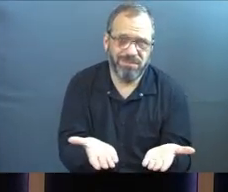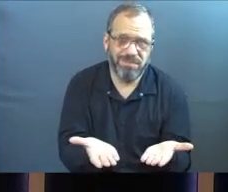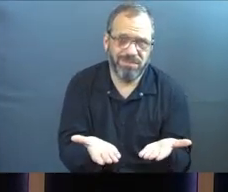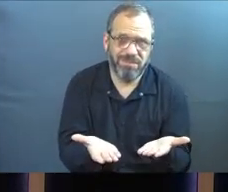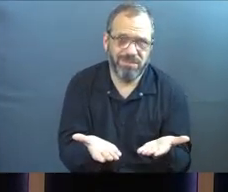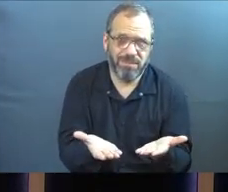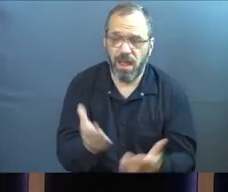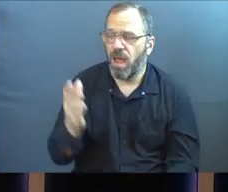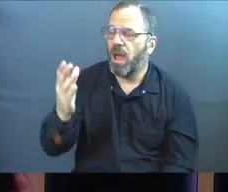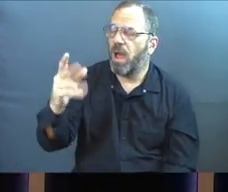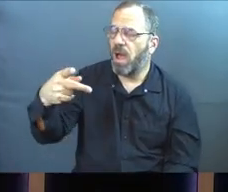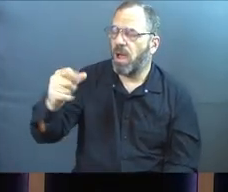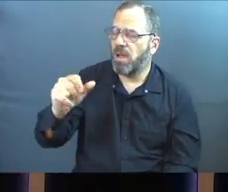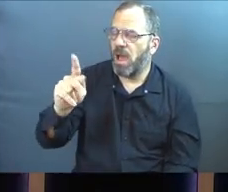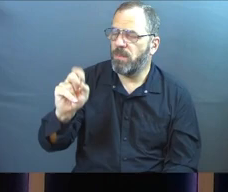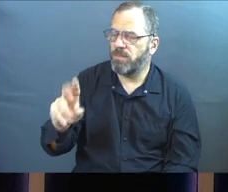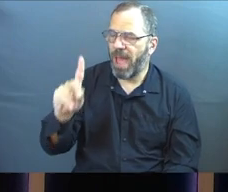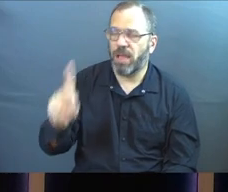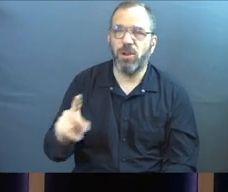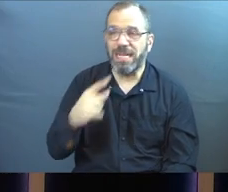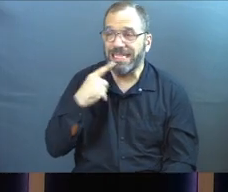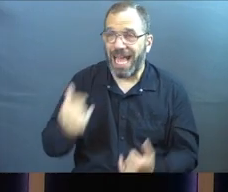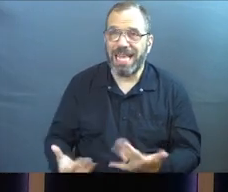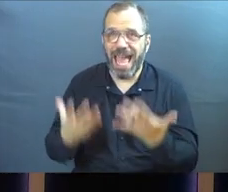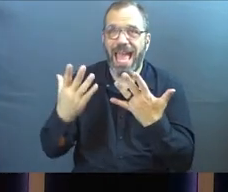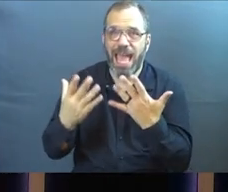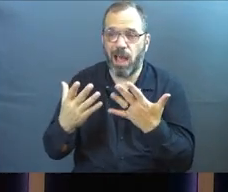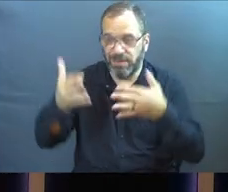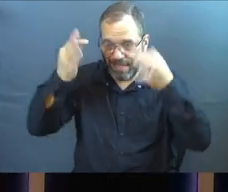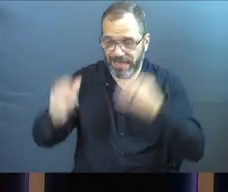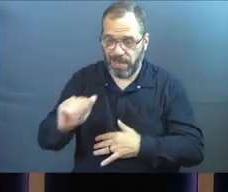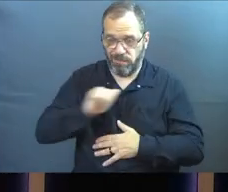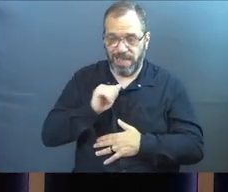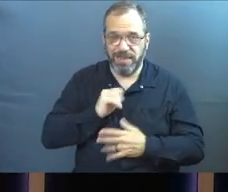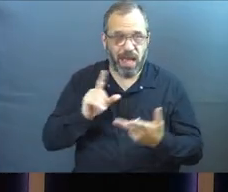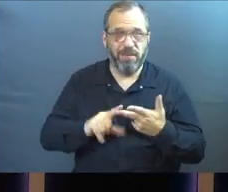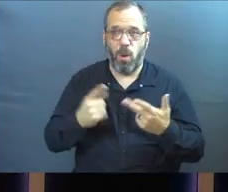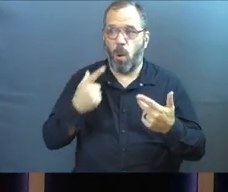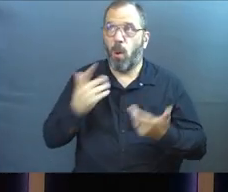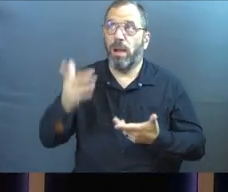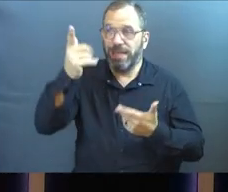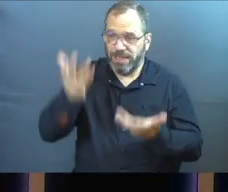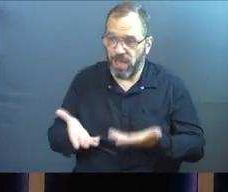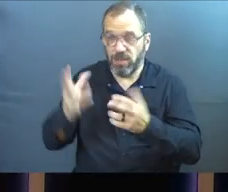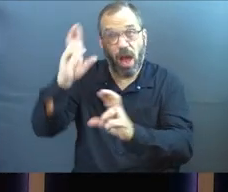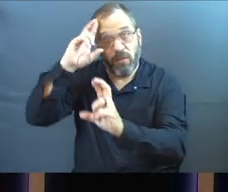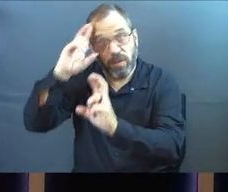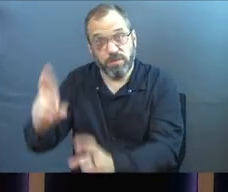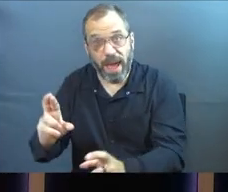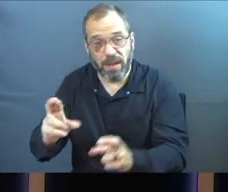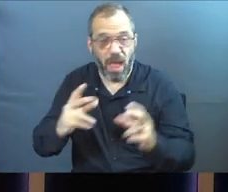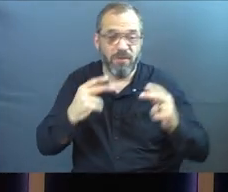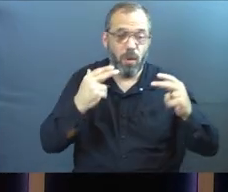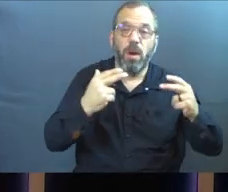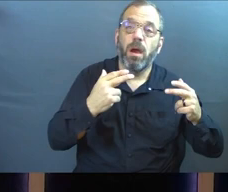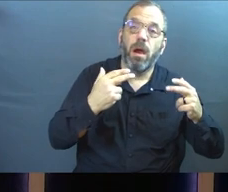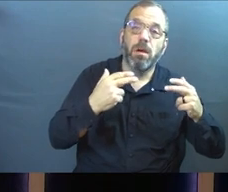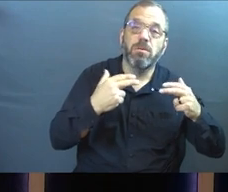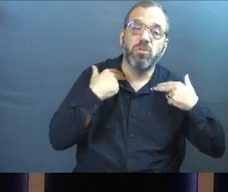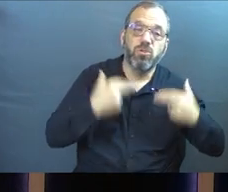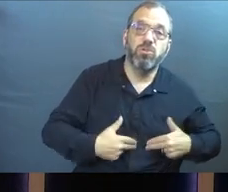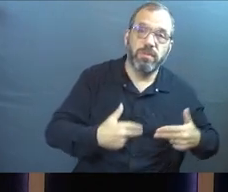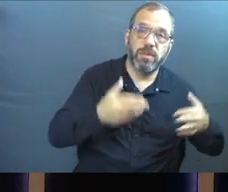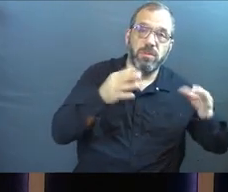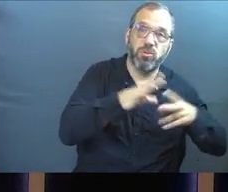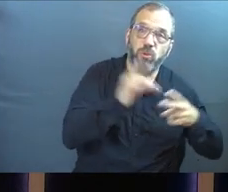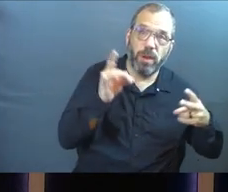J.I. Packer put it this way, scripture sees hell as self-chosen. Hell appears as God's gesture of respect for human choice. Now follow